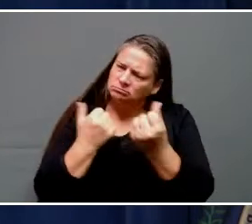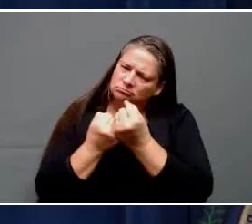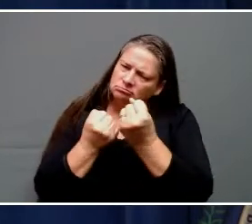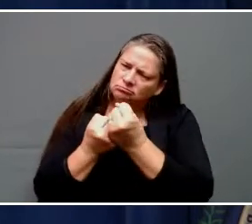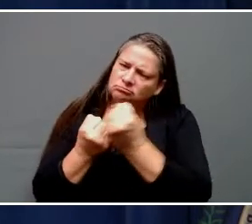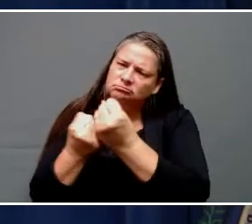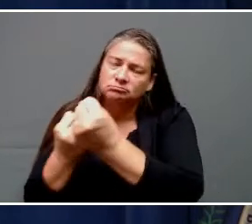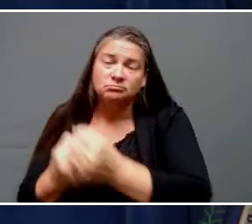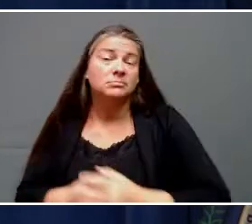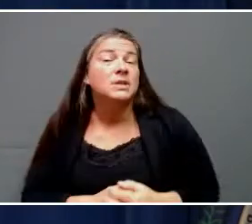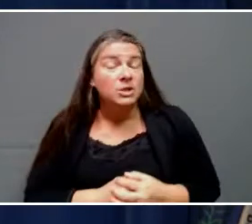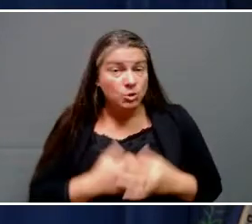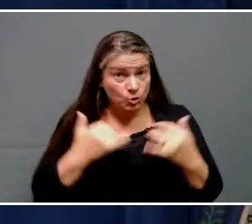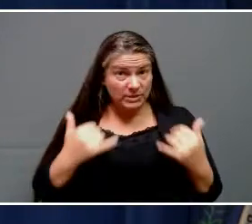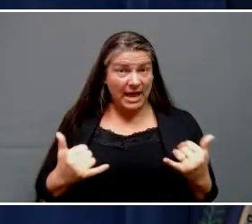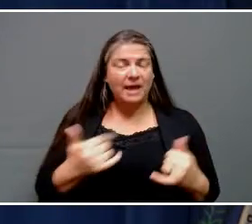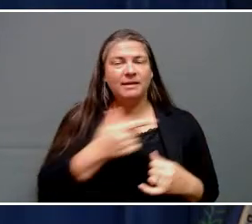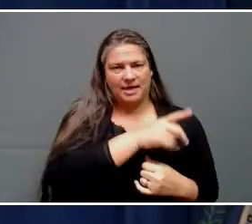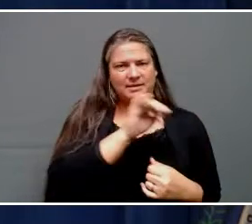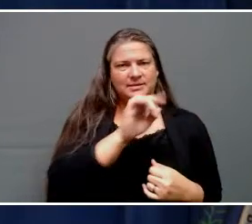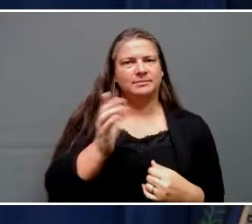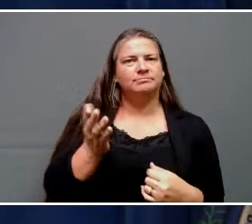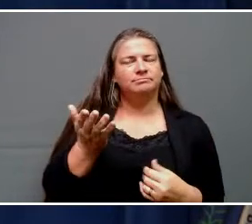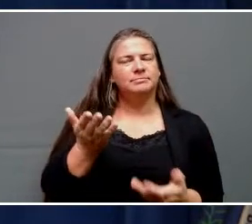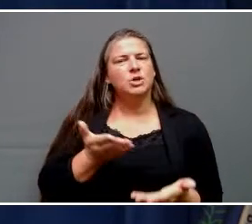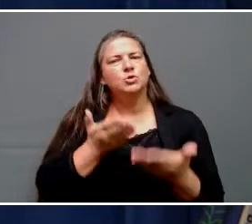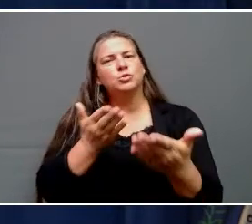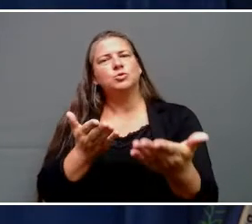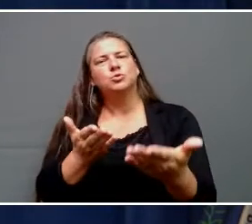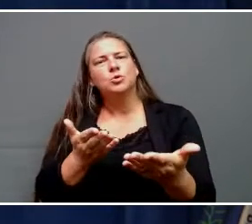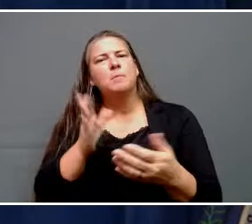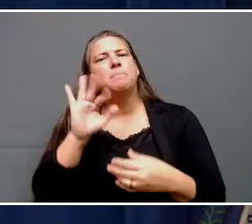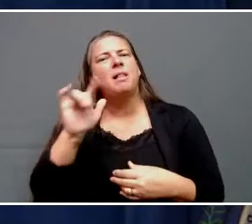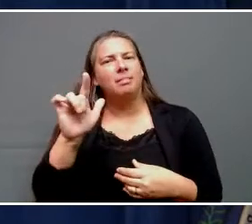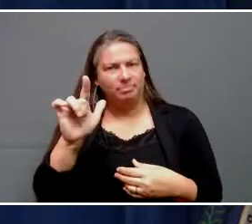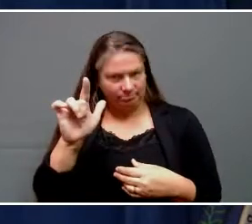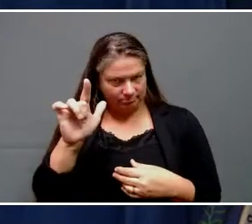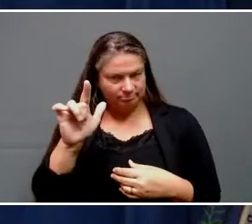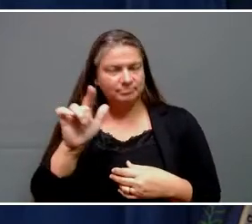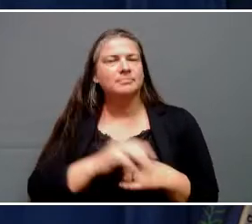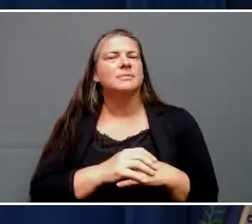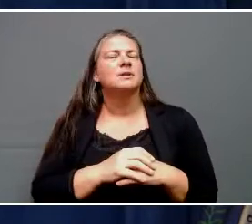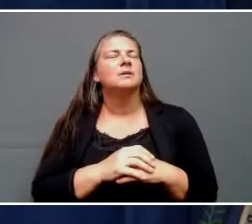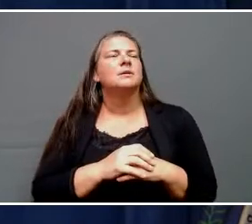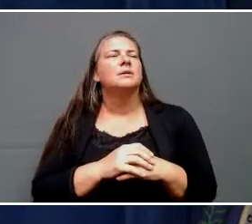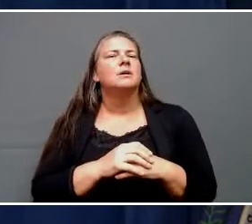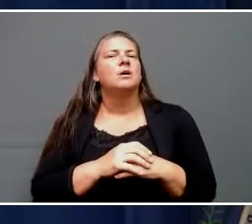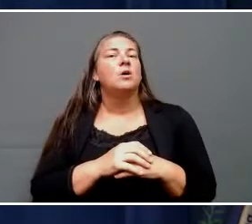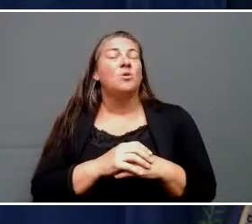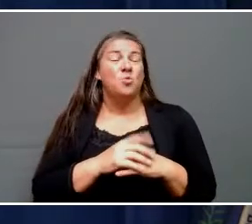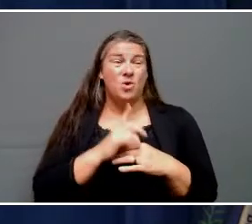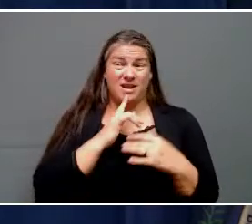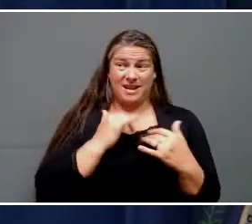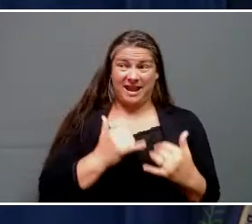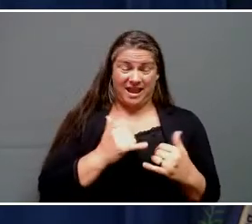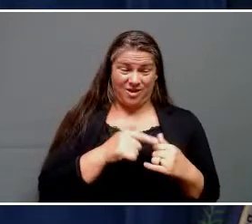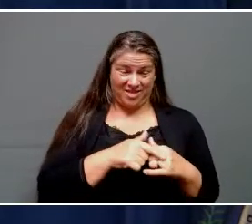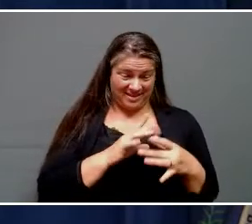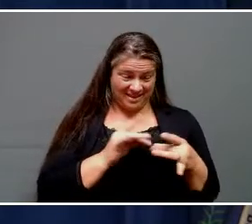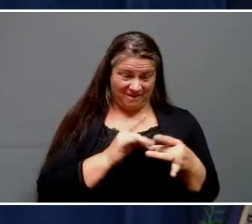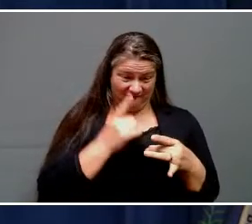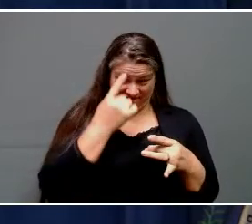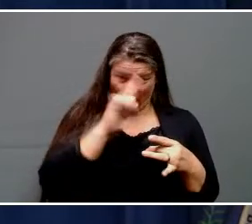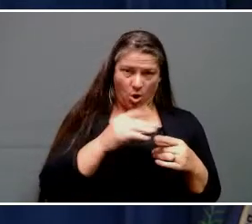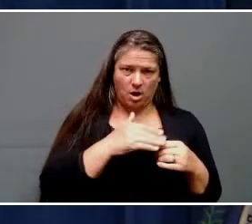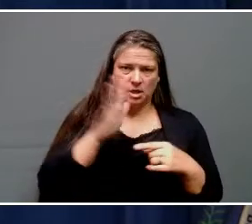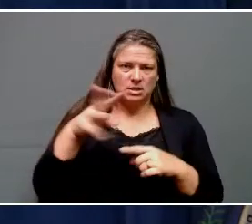each chamber, and I want to be clear that while this is going to provide relief, it is meant for the next six months. It is meant until the